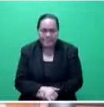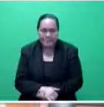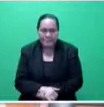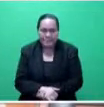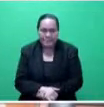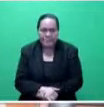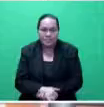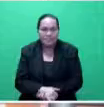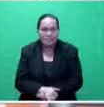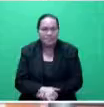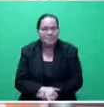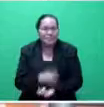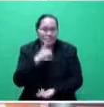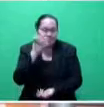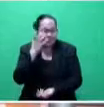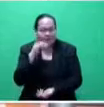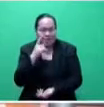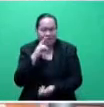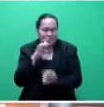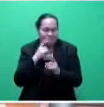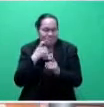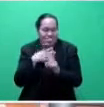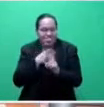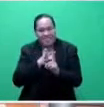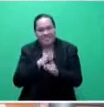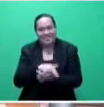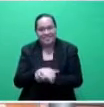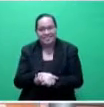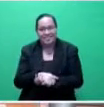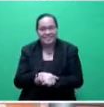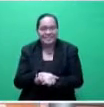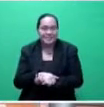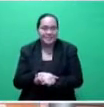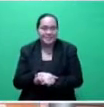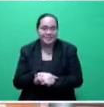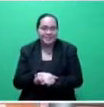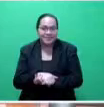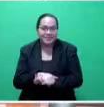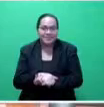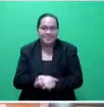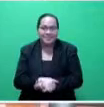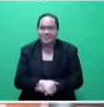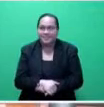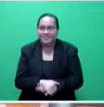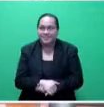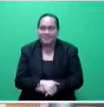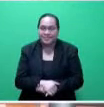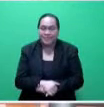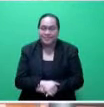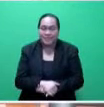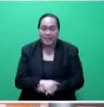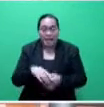Mr Speaker Sir, I'm sorry, I'm distracted. Mr Speaker Sir, the, again as we've said, that this